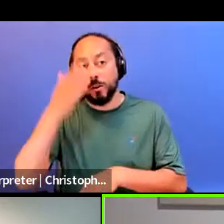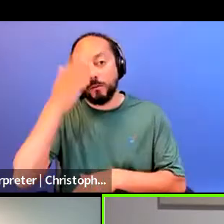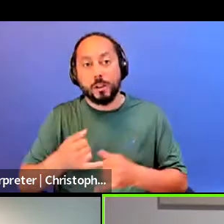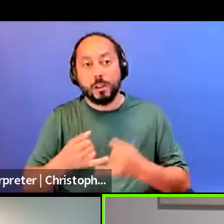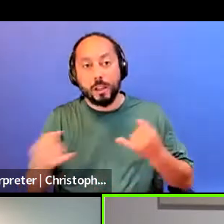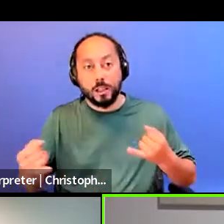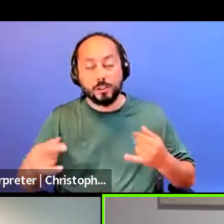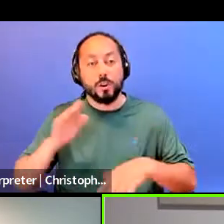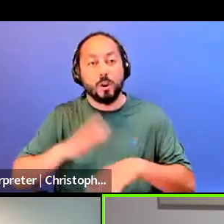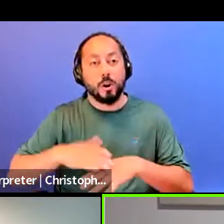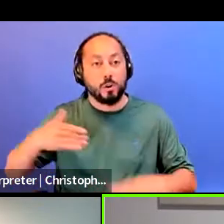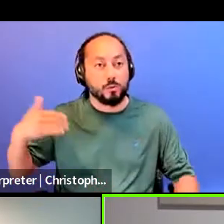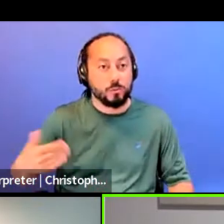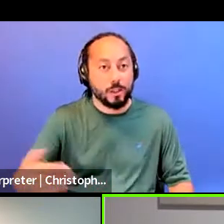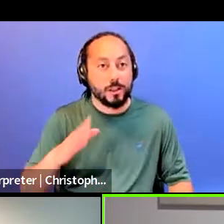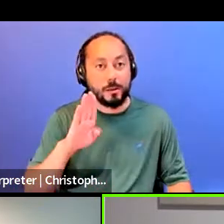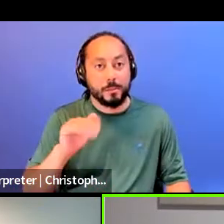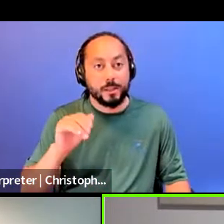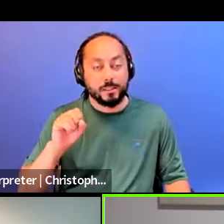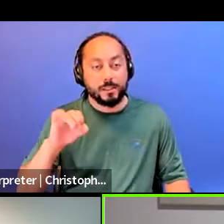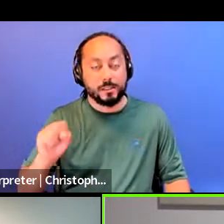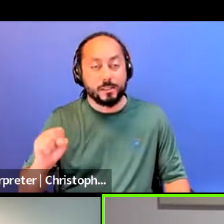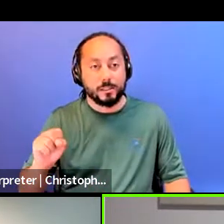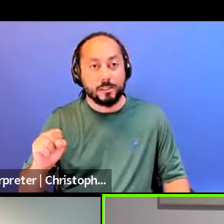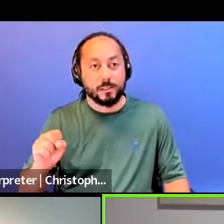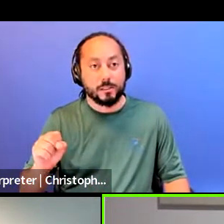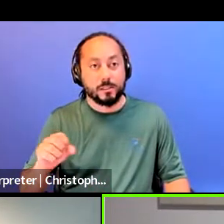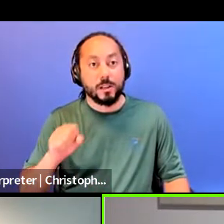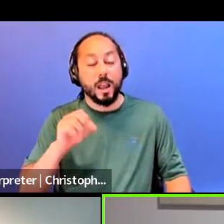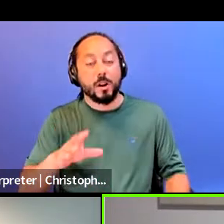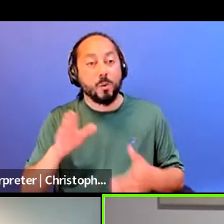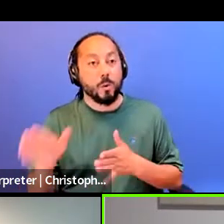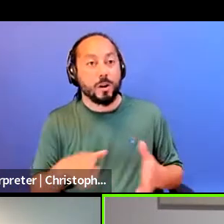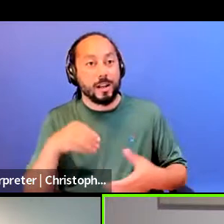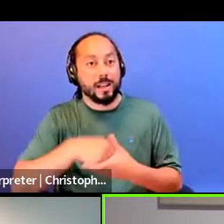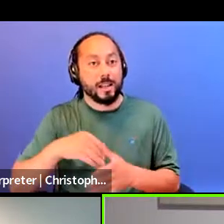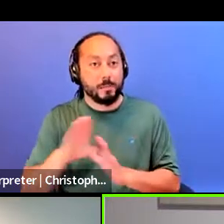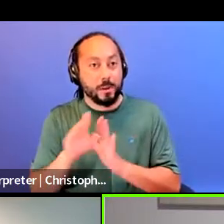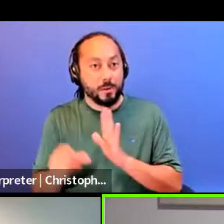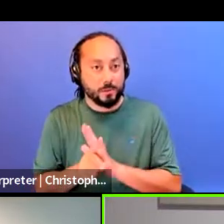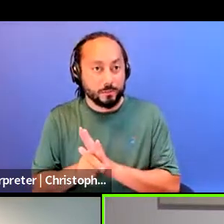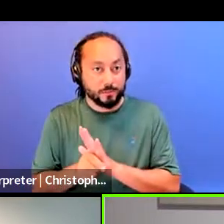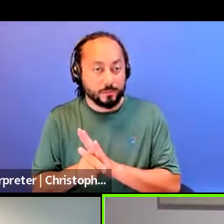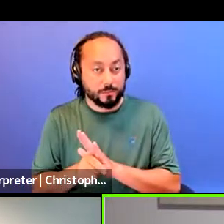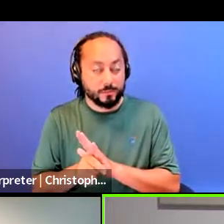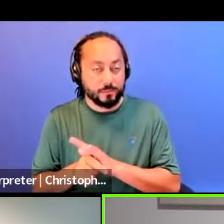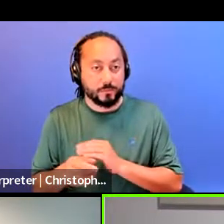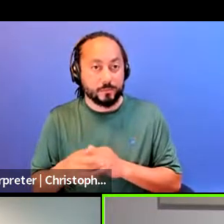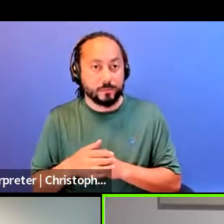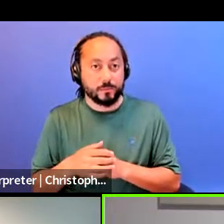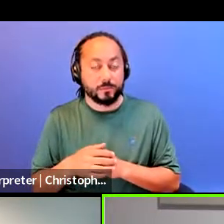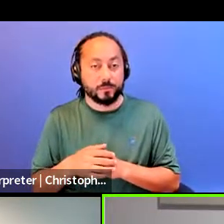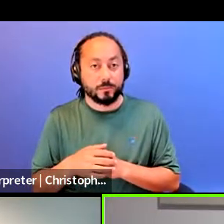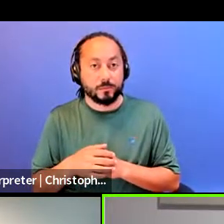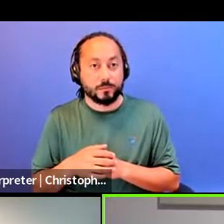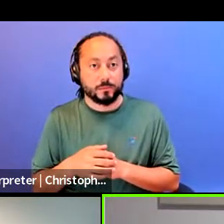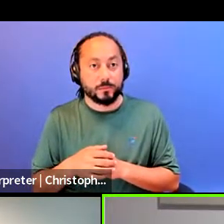a regular basis or organizing in the background that the idea of, you know,